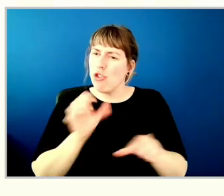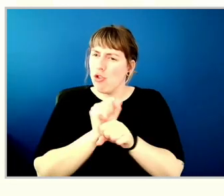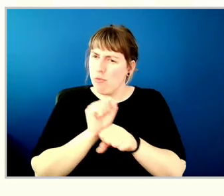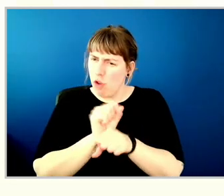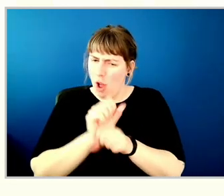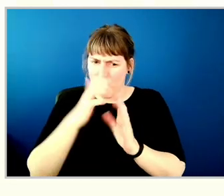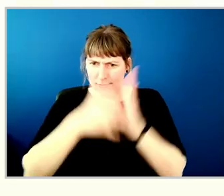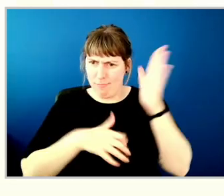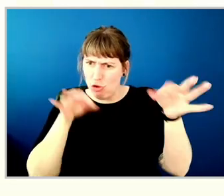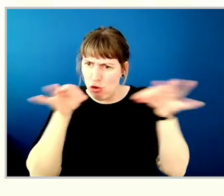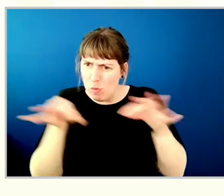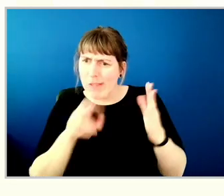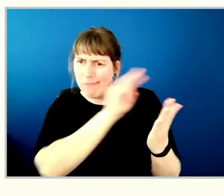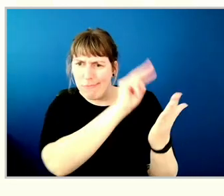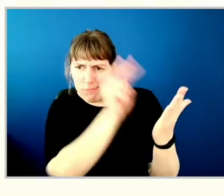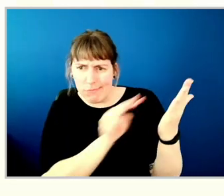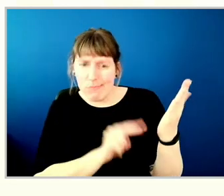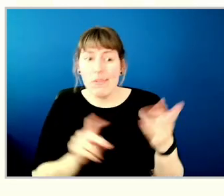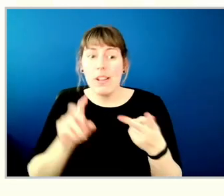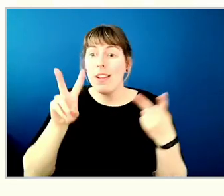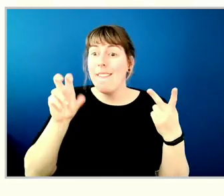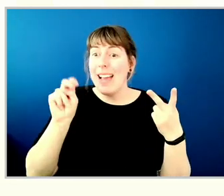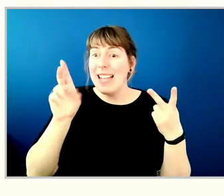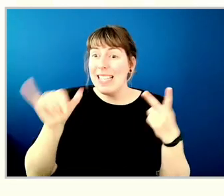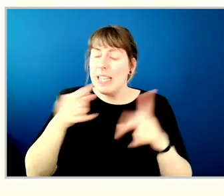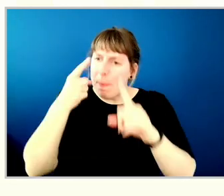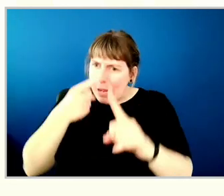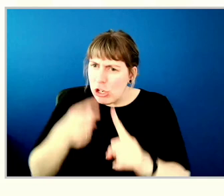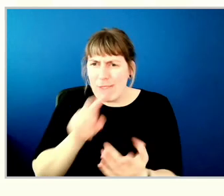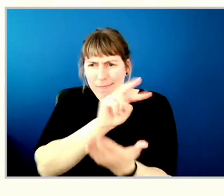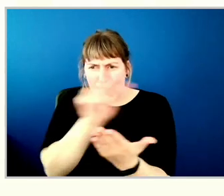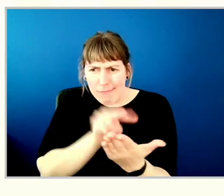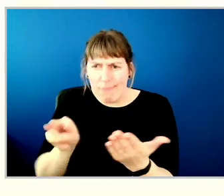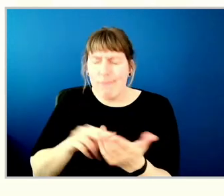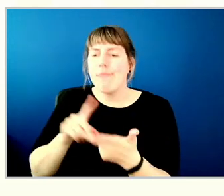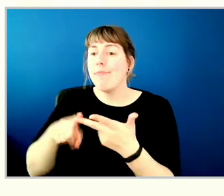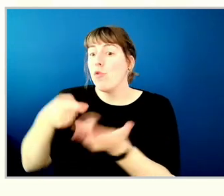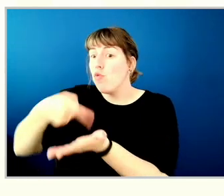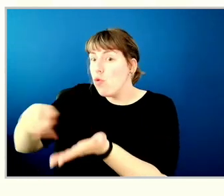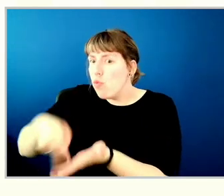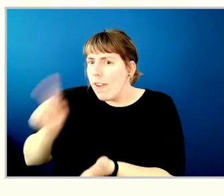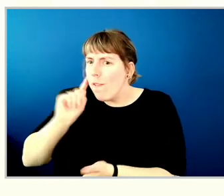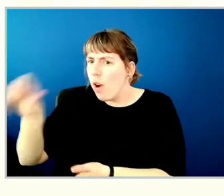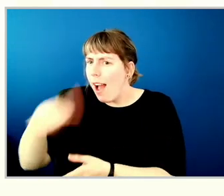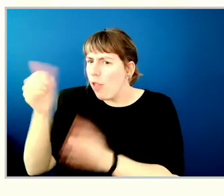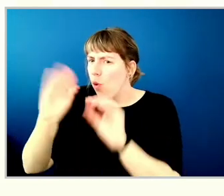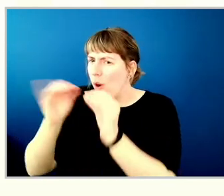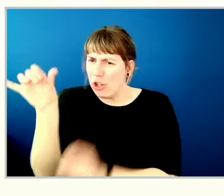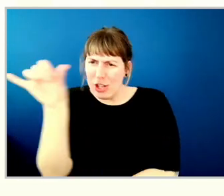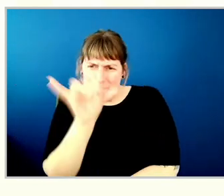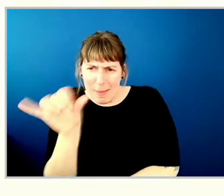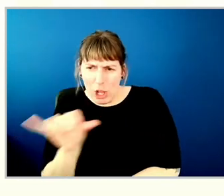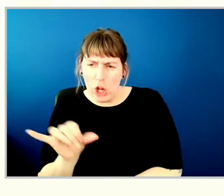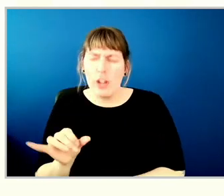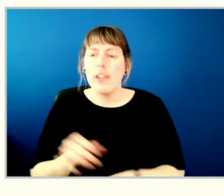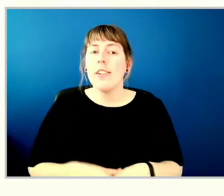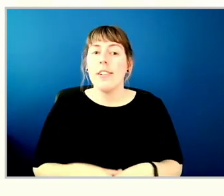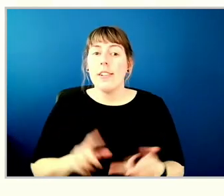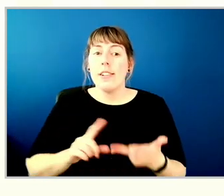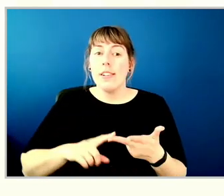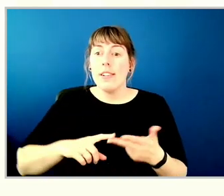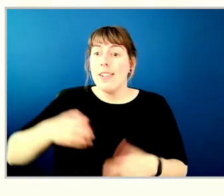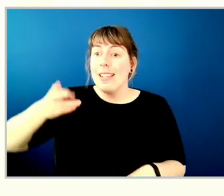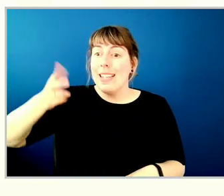looked at Vancity's mission, we looked at remuneration of similar organizations, comparable, and we looked at a history of the